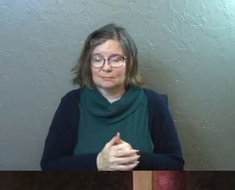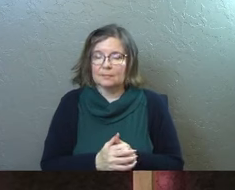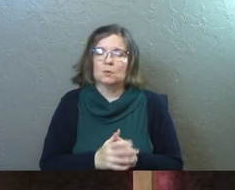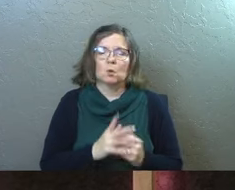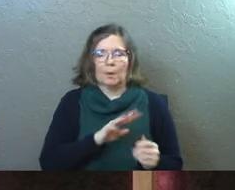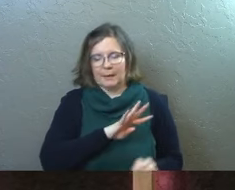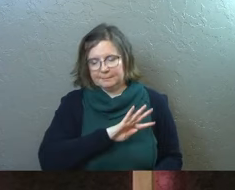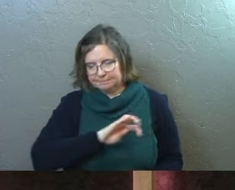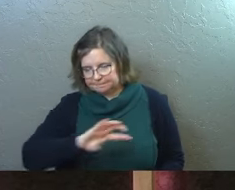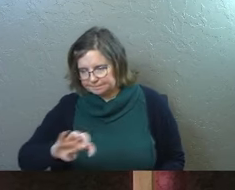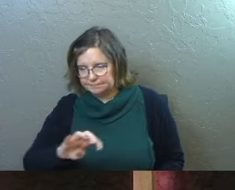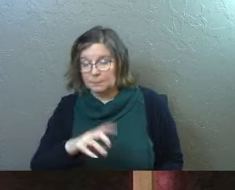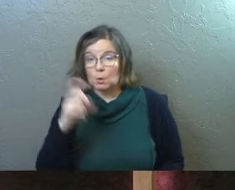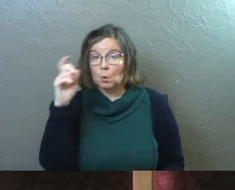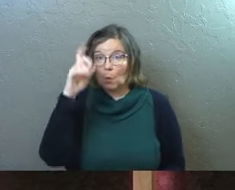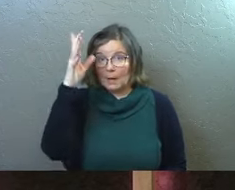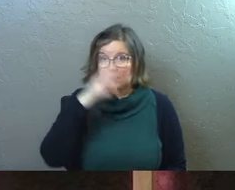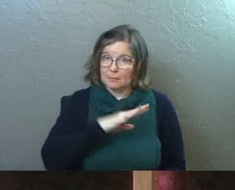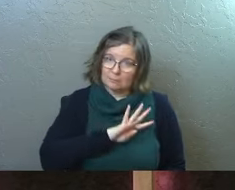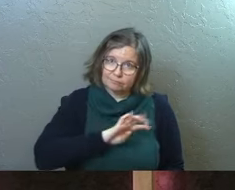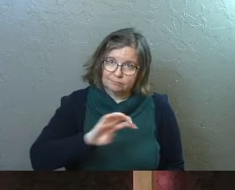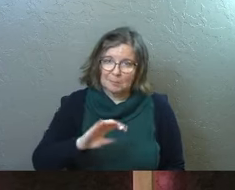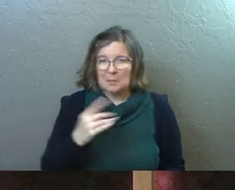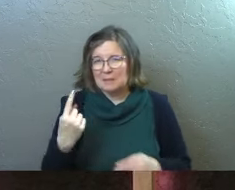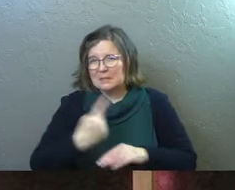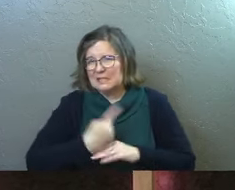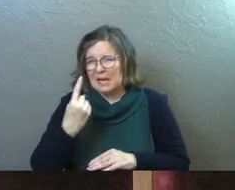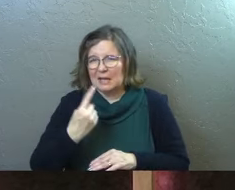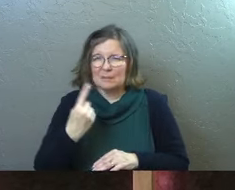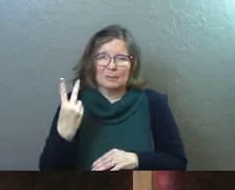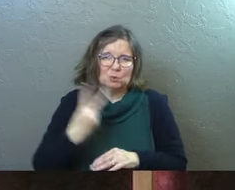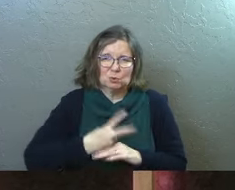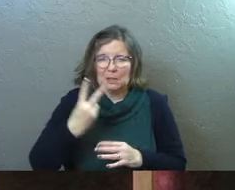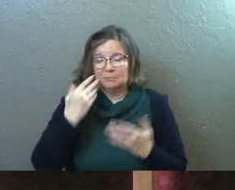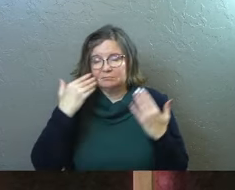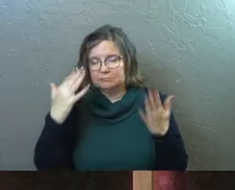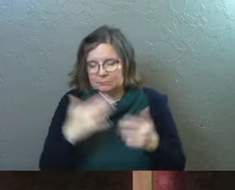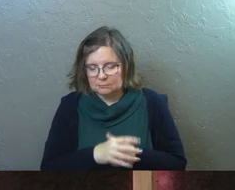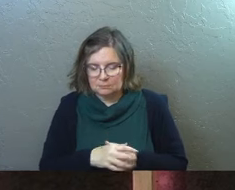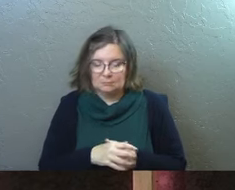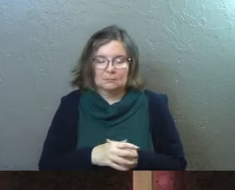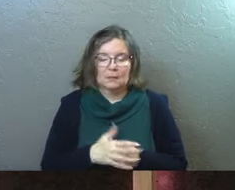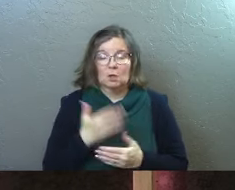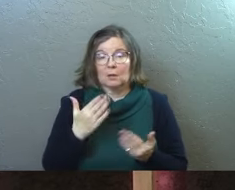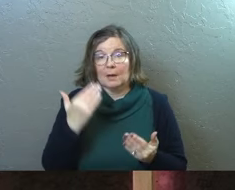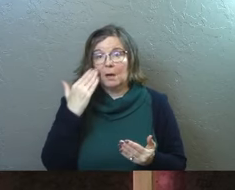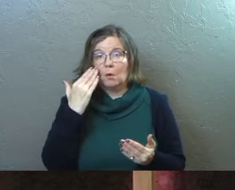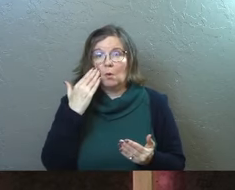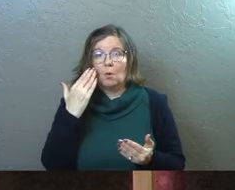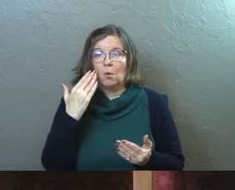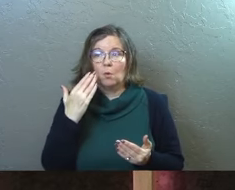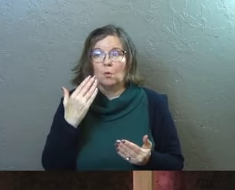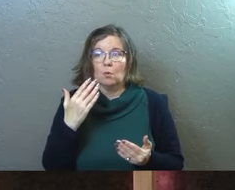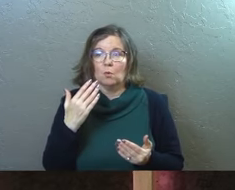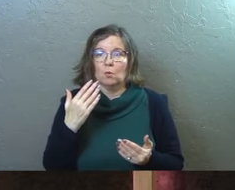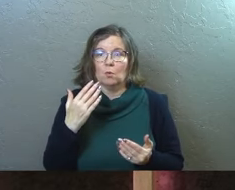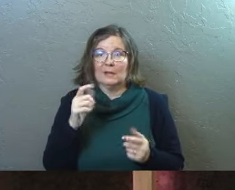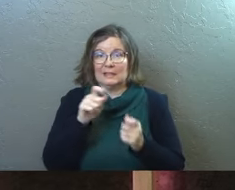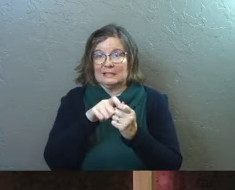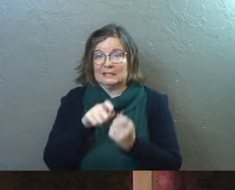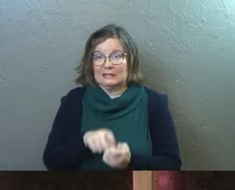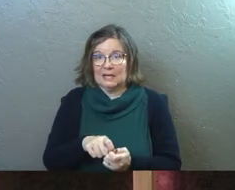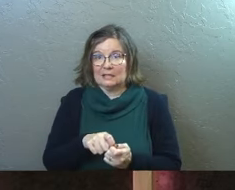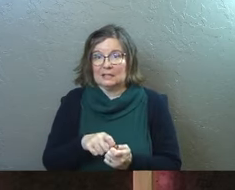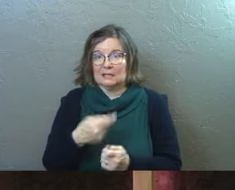So they go, the wise men go. Maybe it's a day's journey. Maybe it's a two day journey. And you might know the, the, the, the